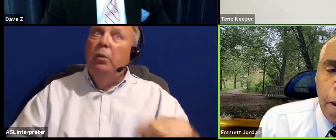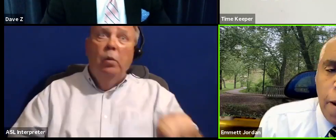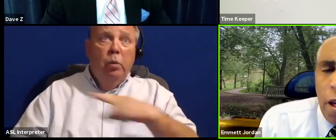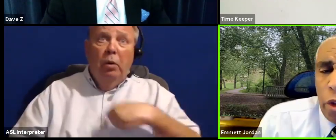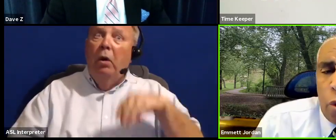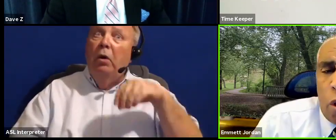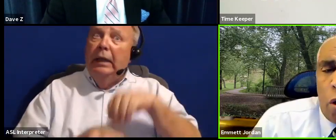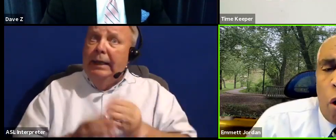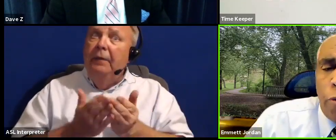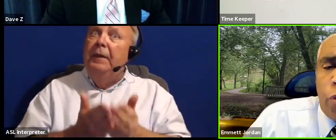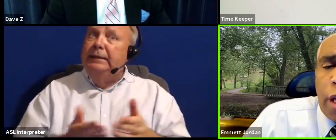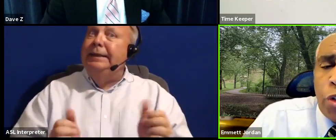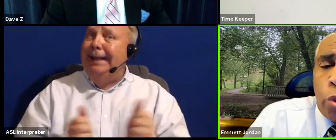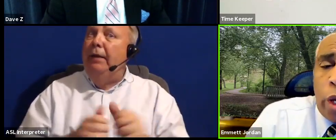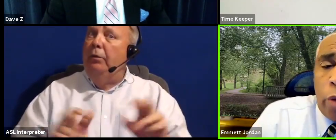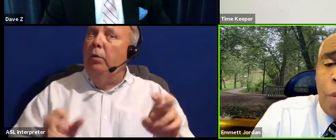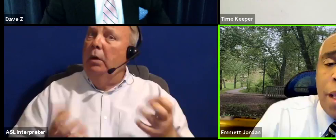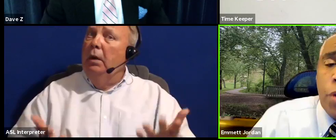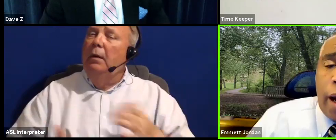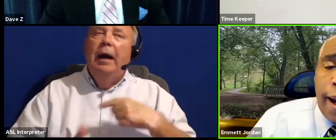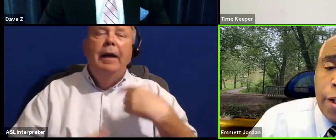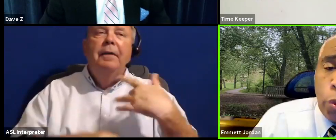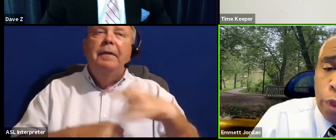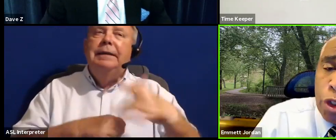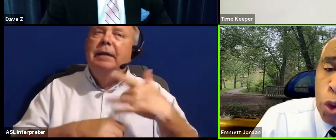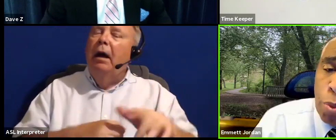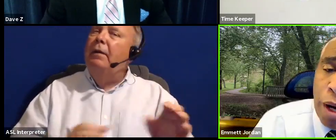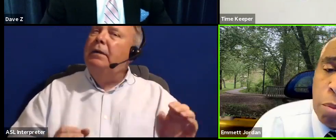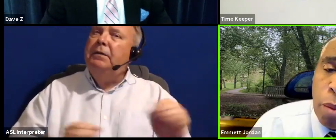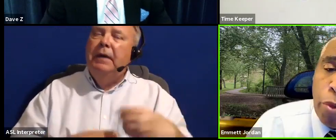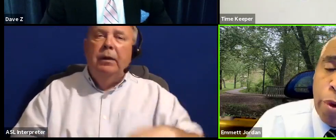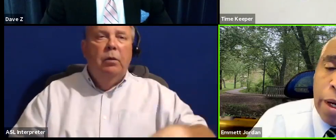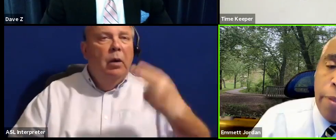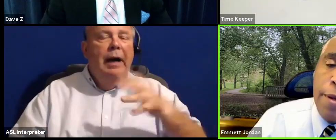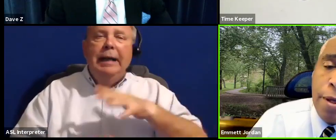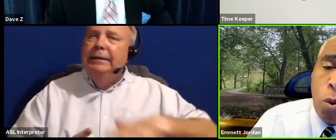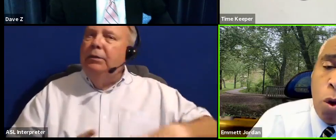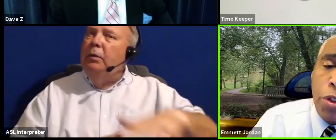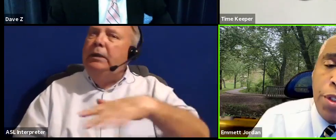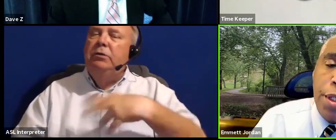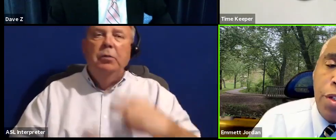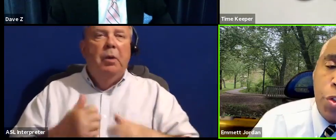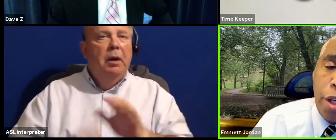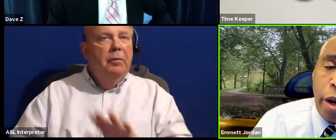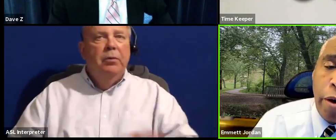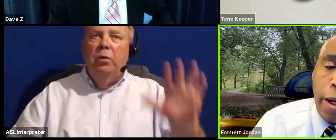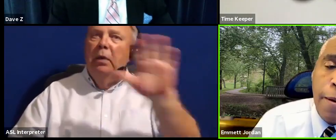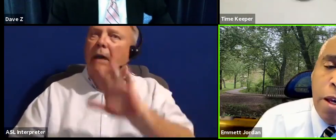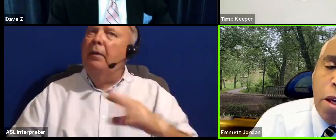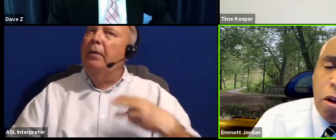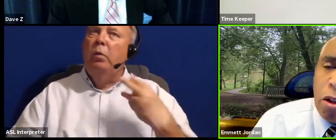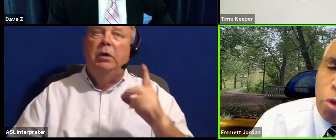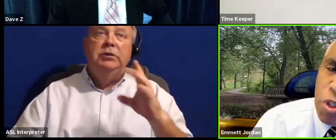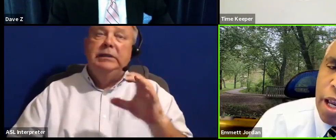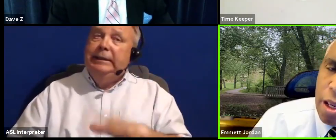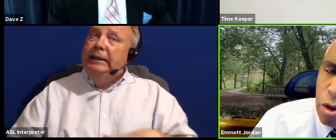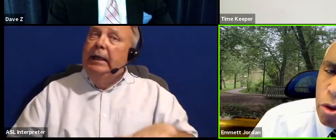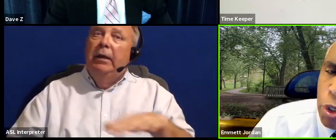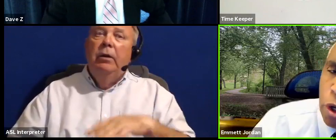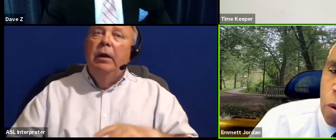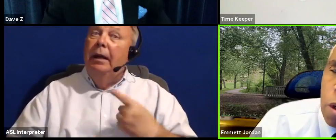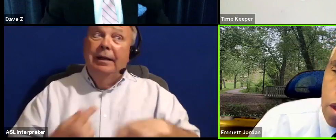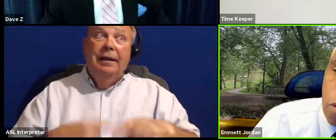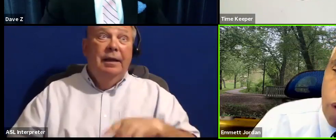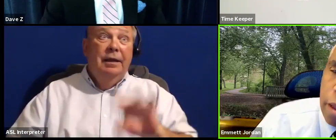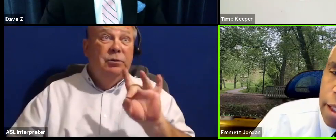together. You know, our office vacancy rate remains high. It's a regional problem throughout the Washington, D.C. area. Close to eight